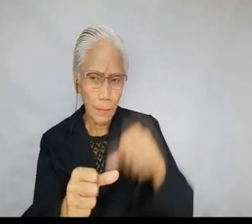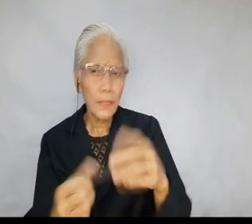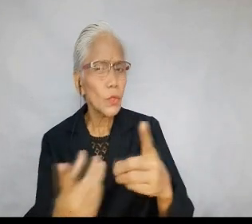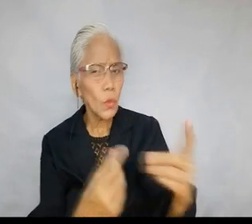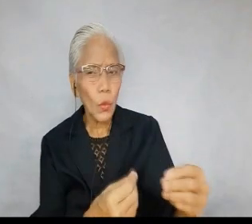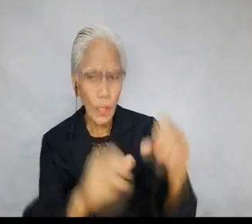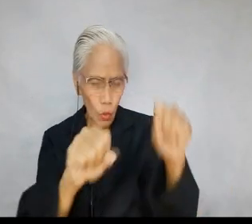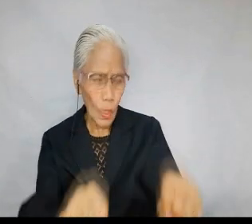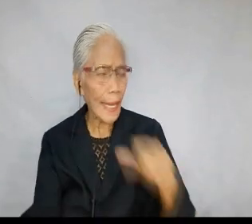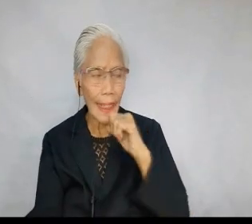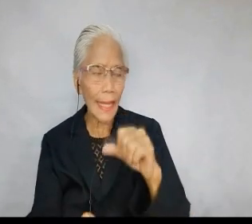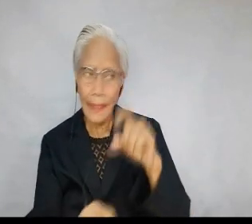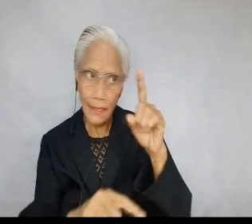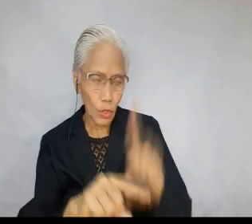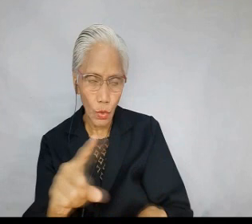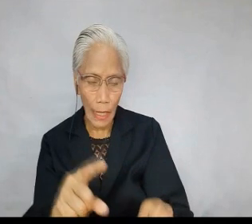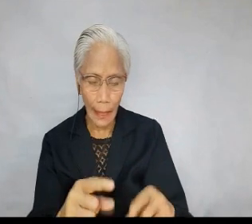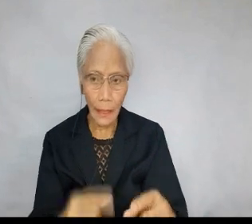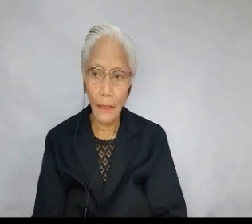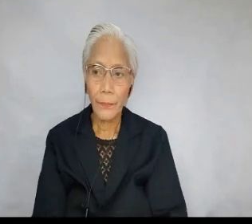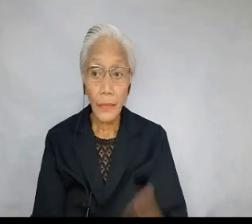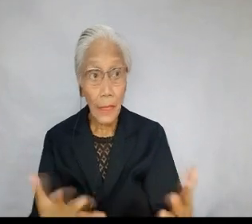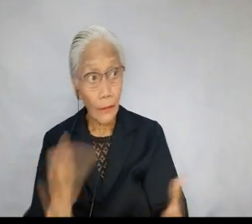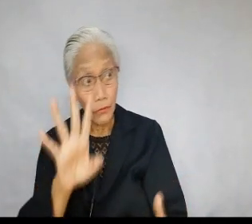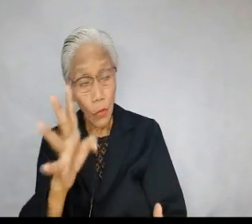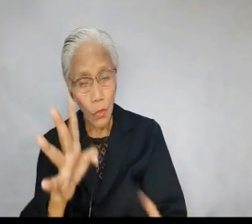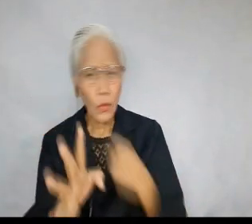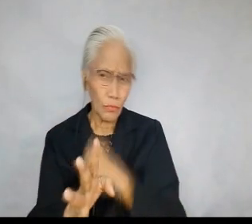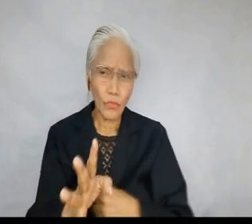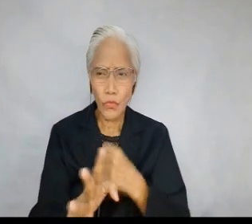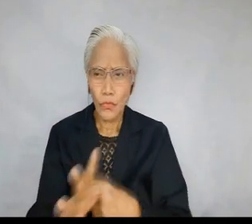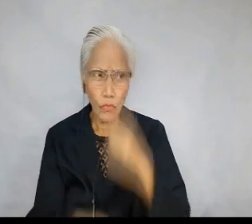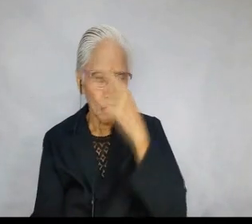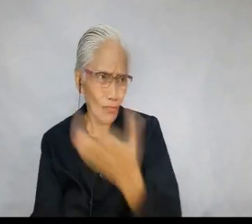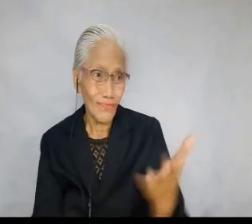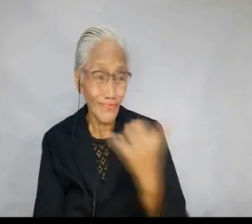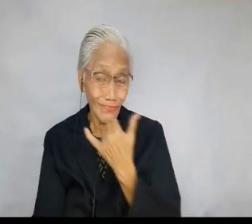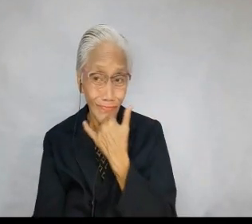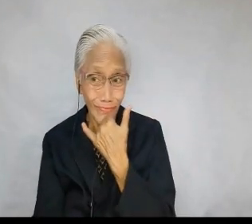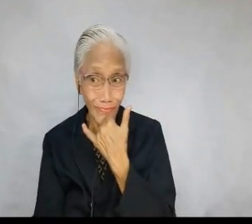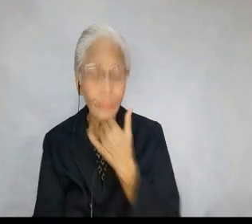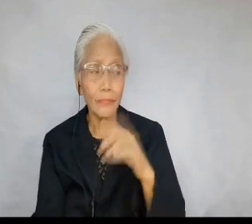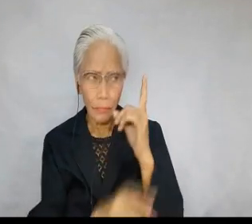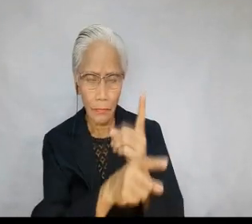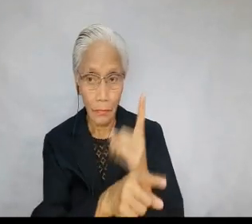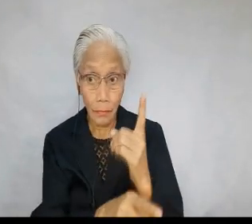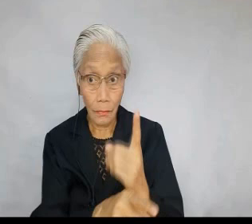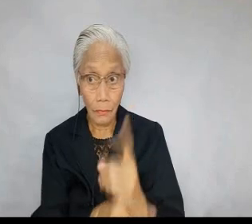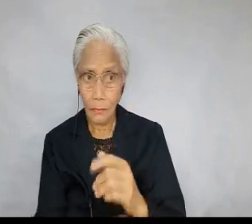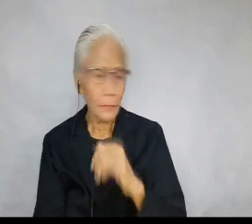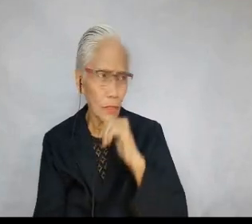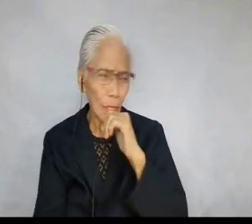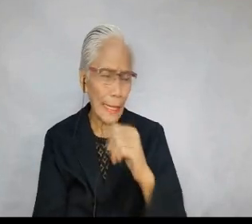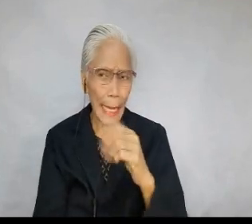half a resolution. 25. do as you can, not as you can't. 25. Apologize to those we